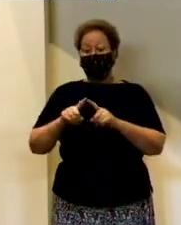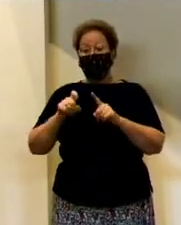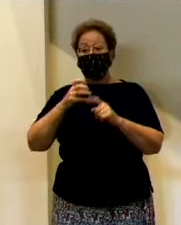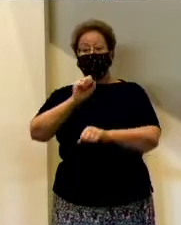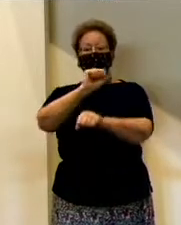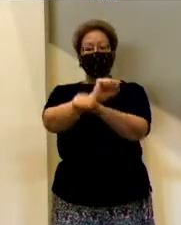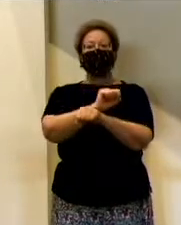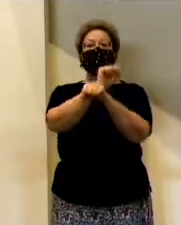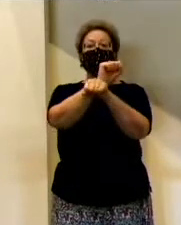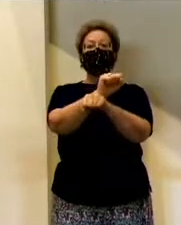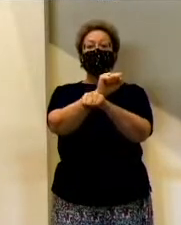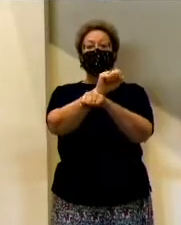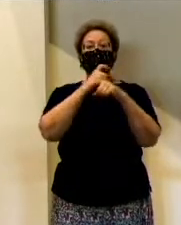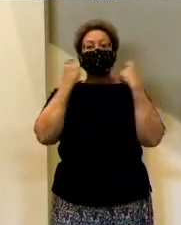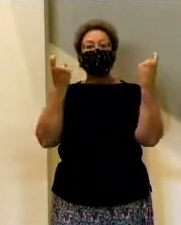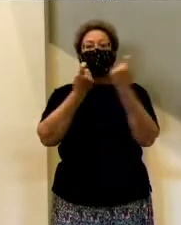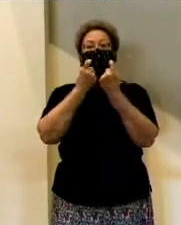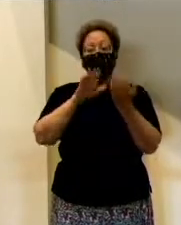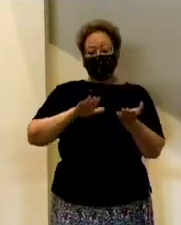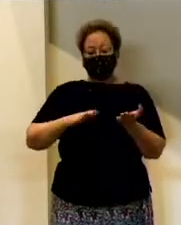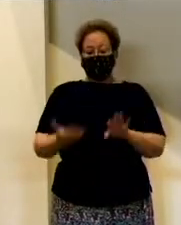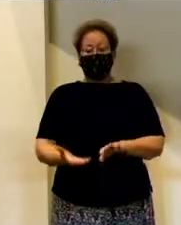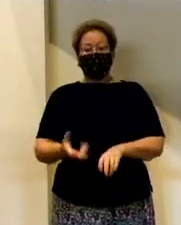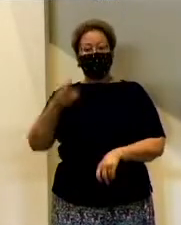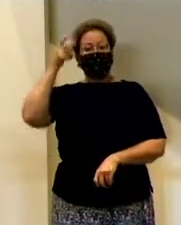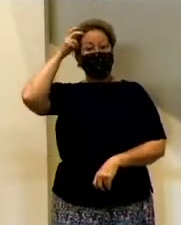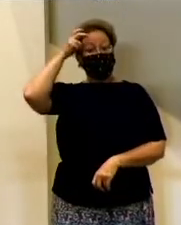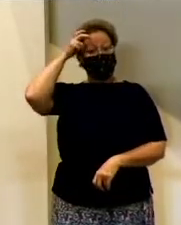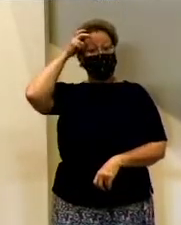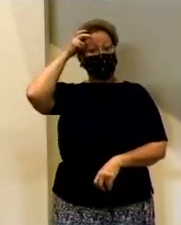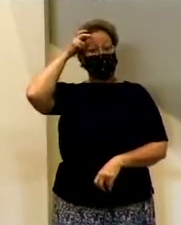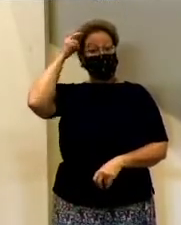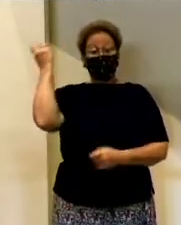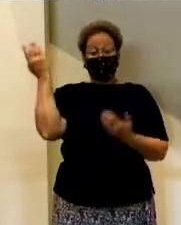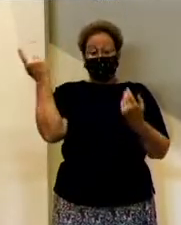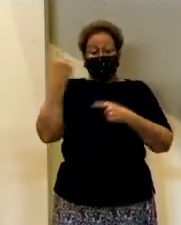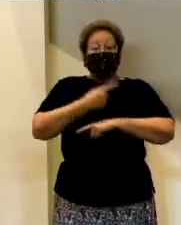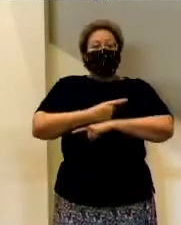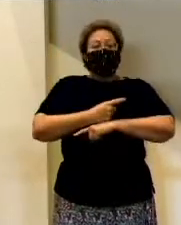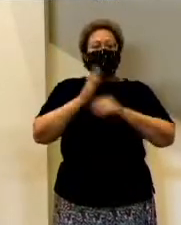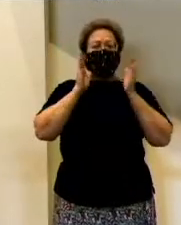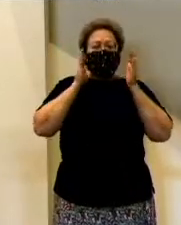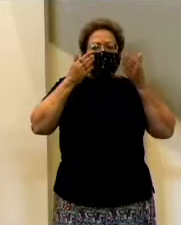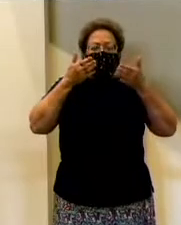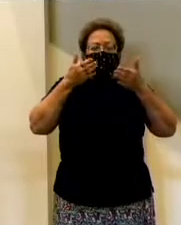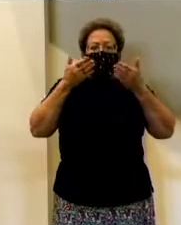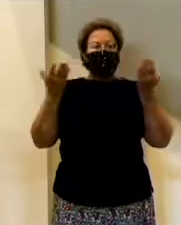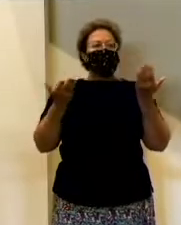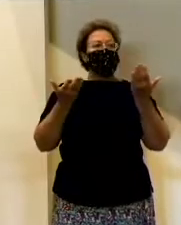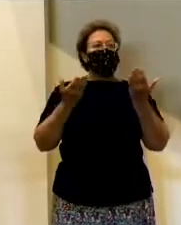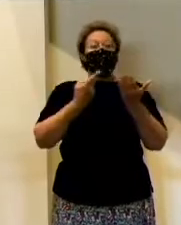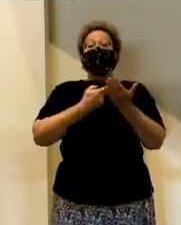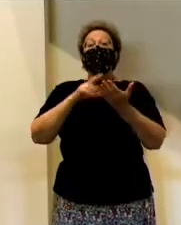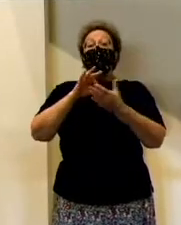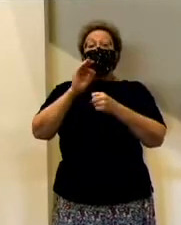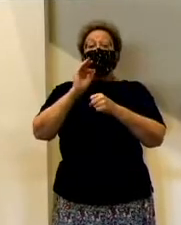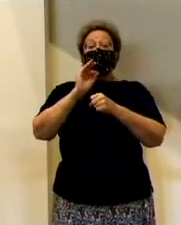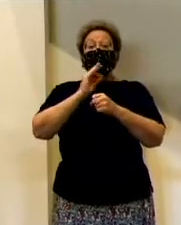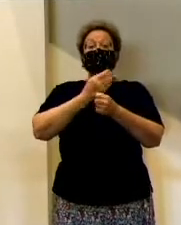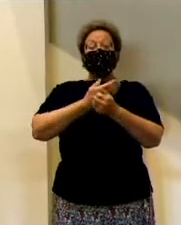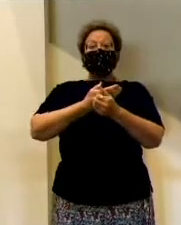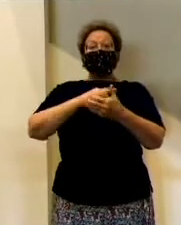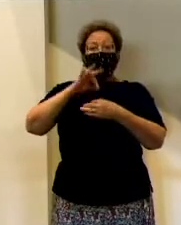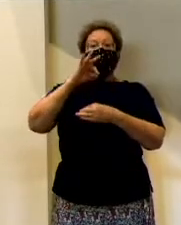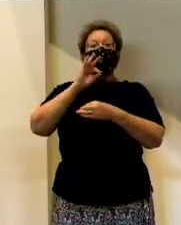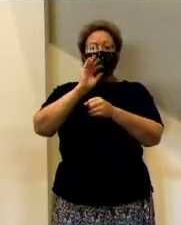slavery to sin and death and the power of the devil. Today, we're going to focus on, as Rev said, how the Holy Spirit seals the